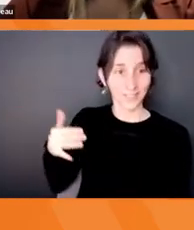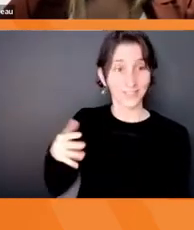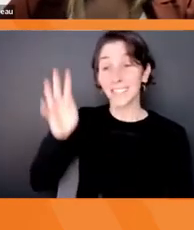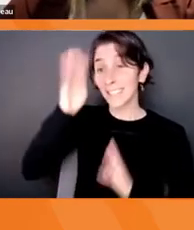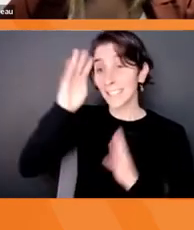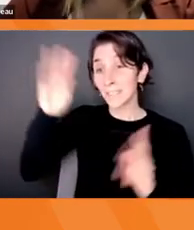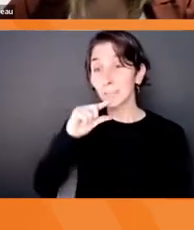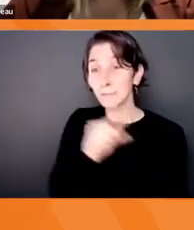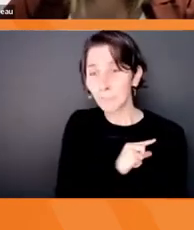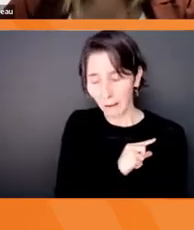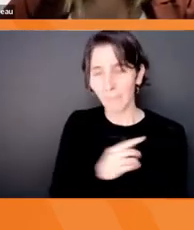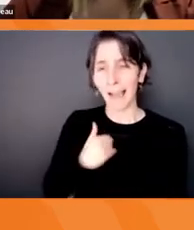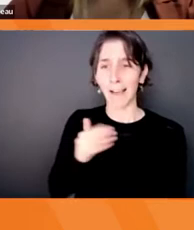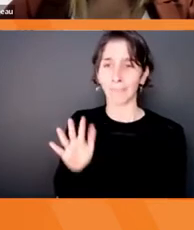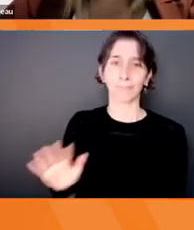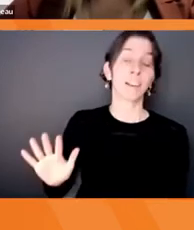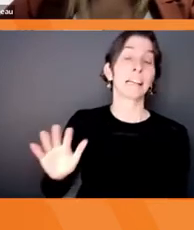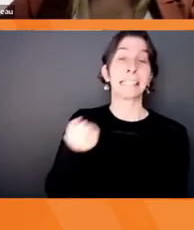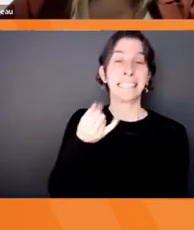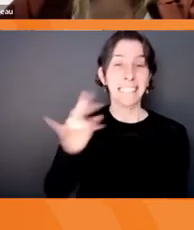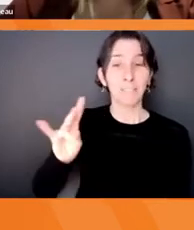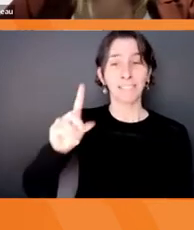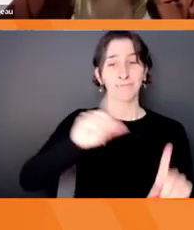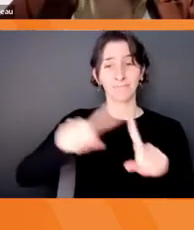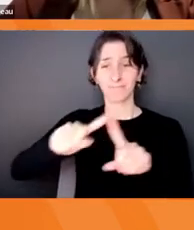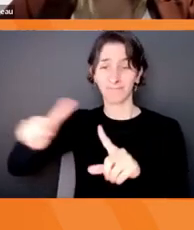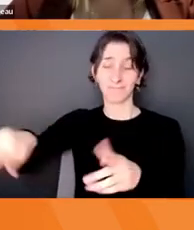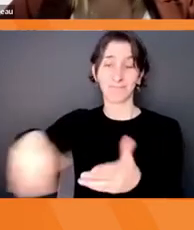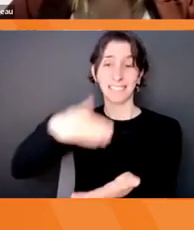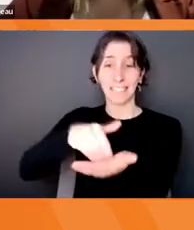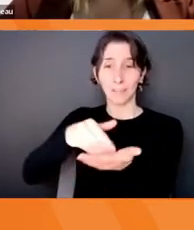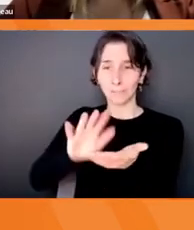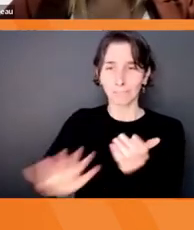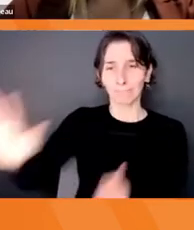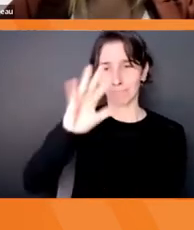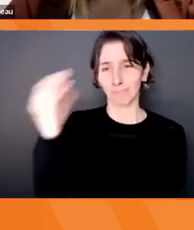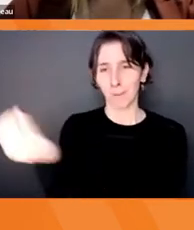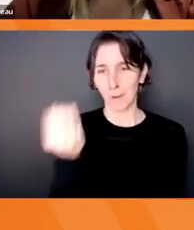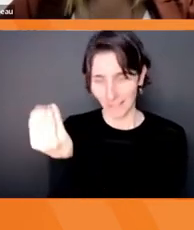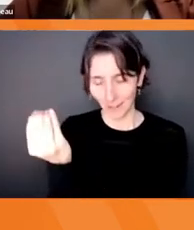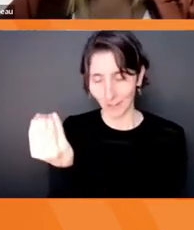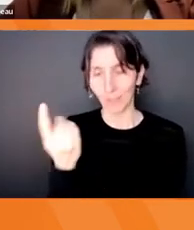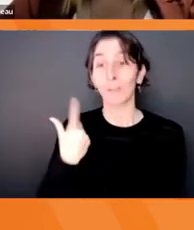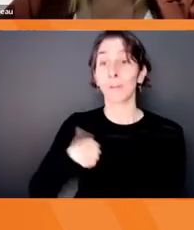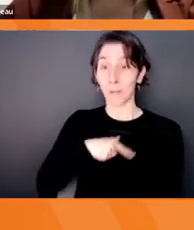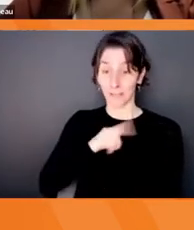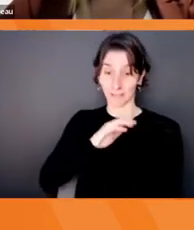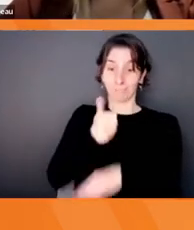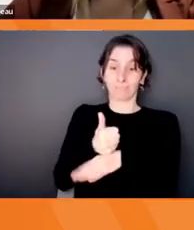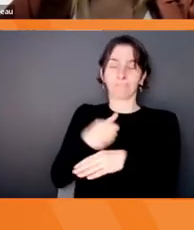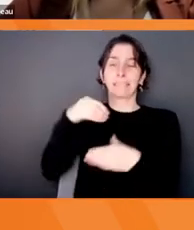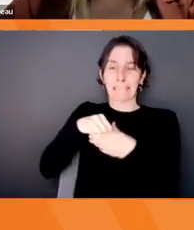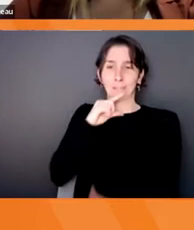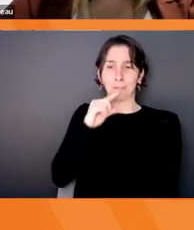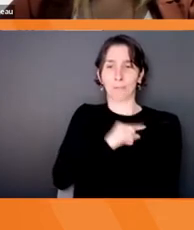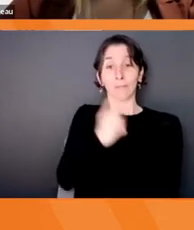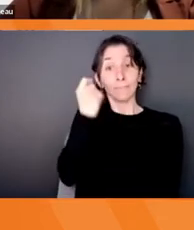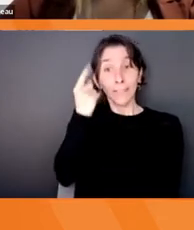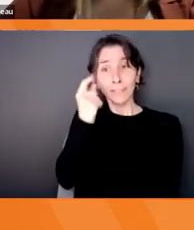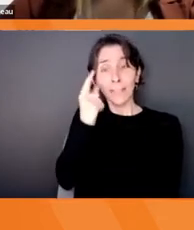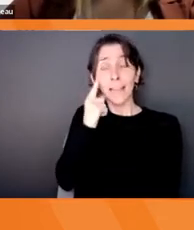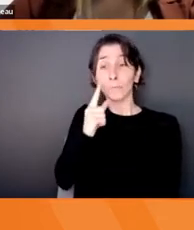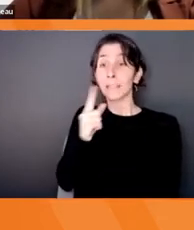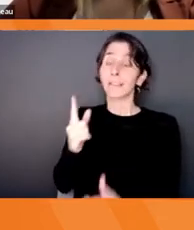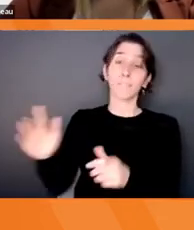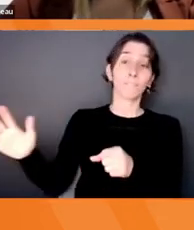of 17 regional innovation centers in Ontario, and while we're located in Guelph, we actually serve the entire region of southern